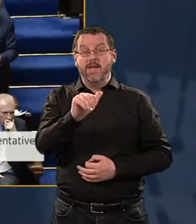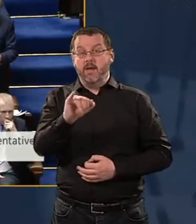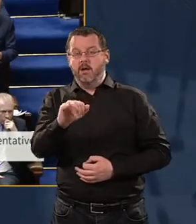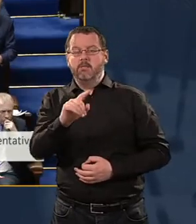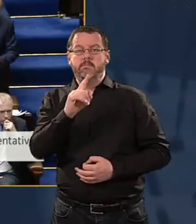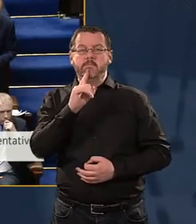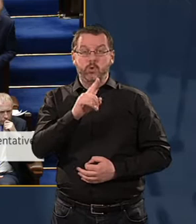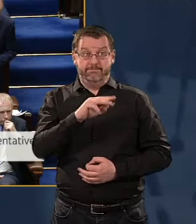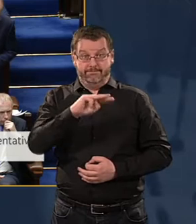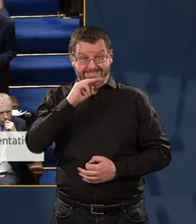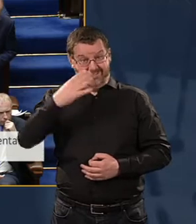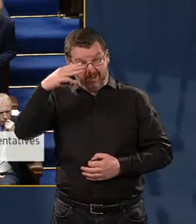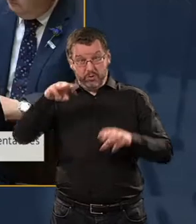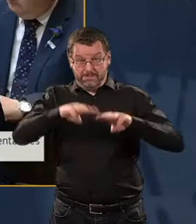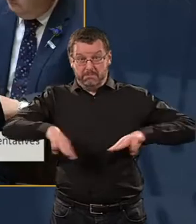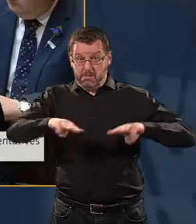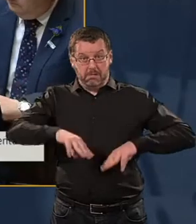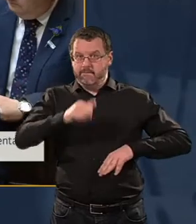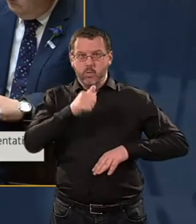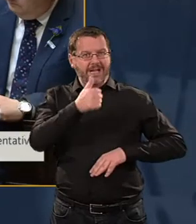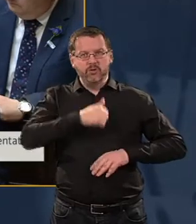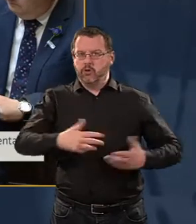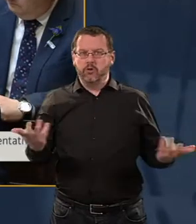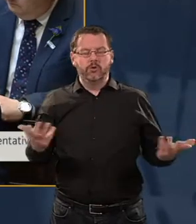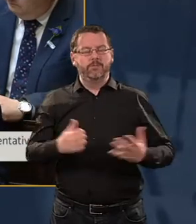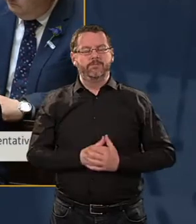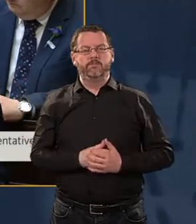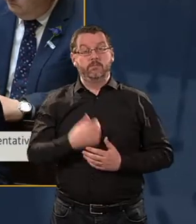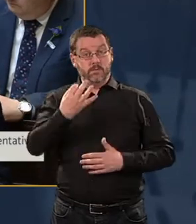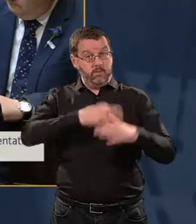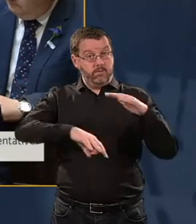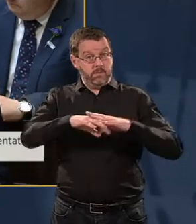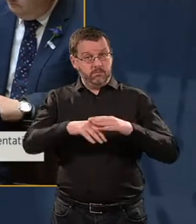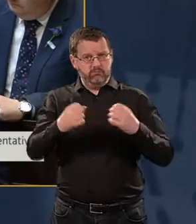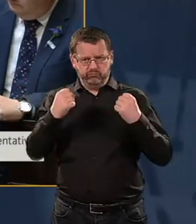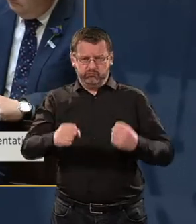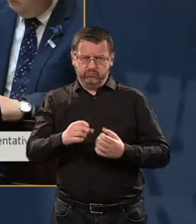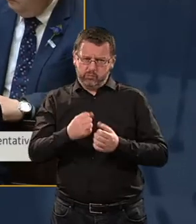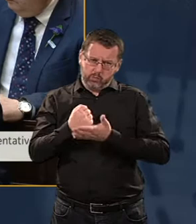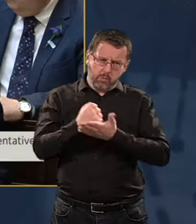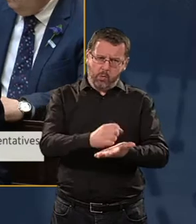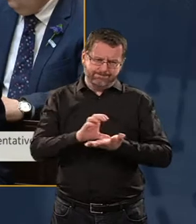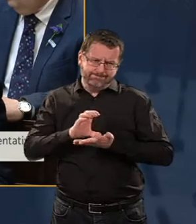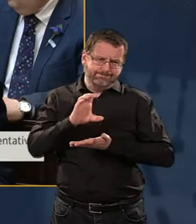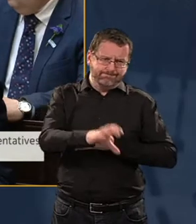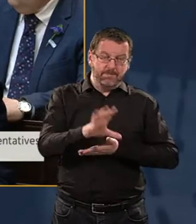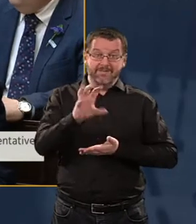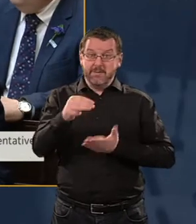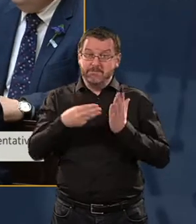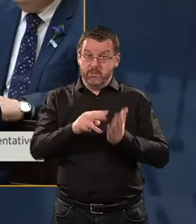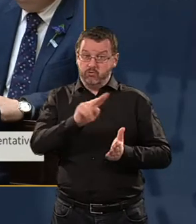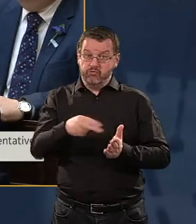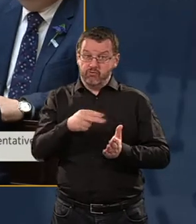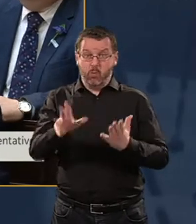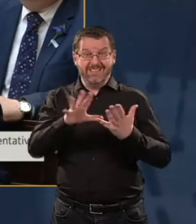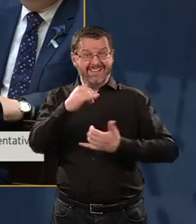open with the Irish people. The state support of soccer is substantial, over 50 million in the last decade, and